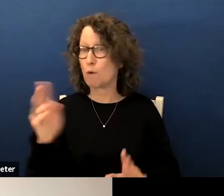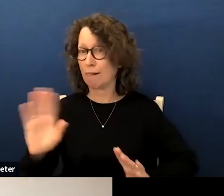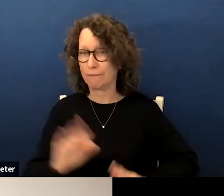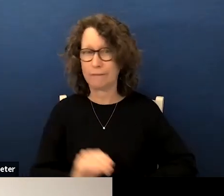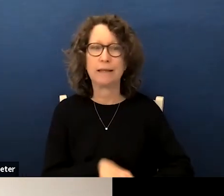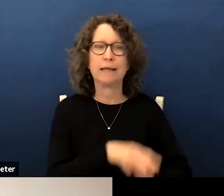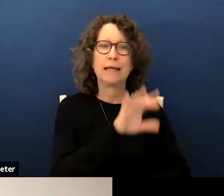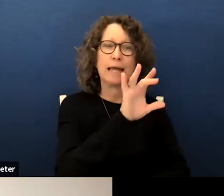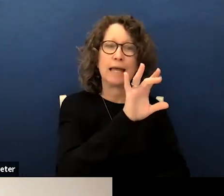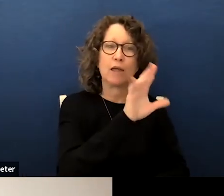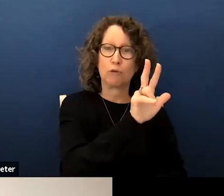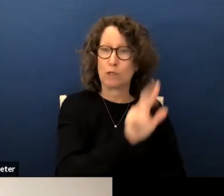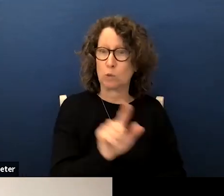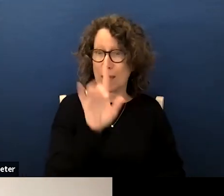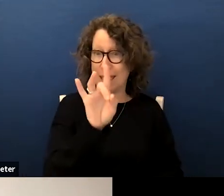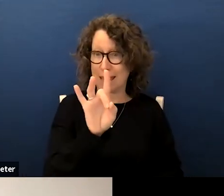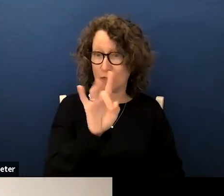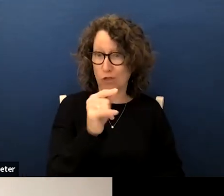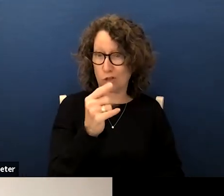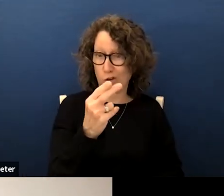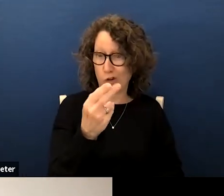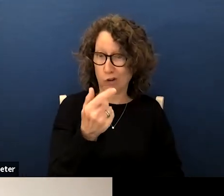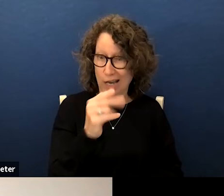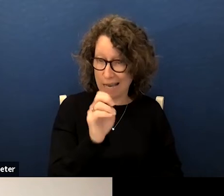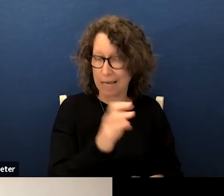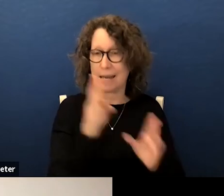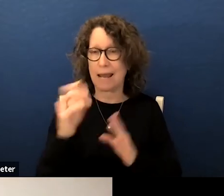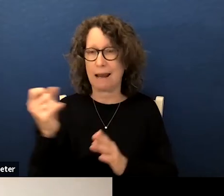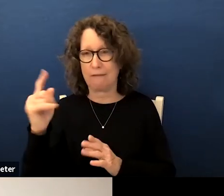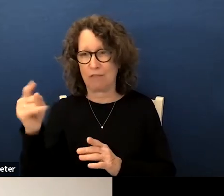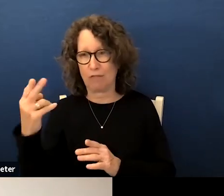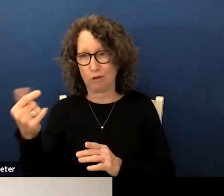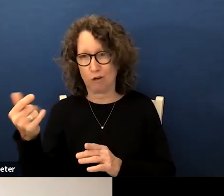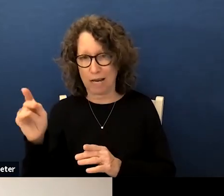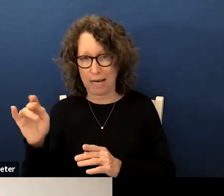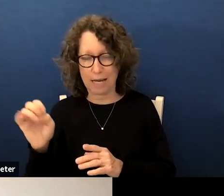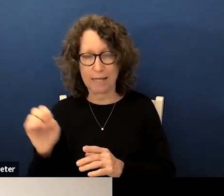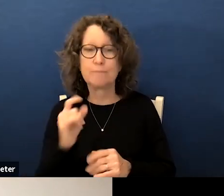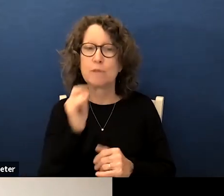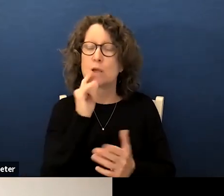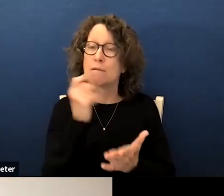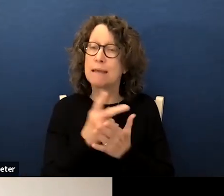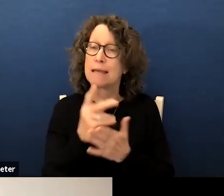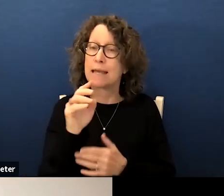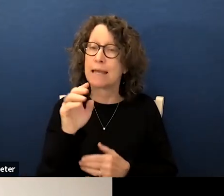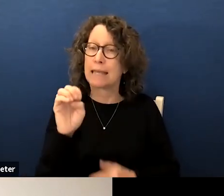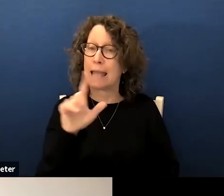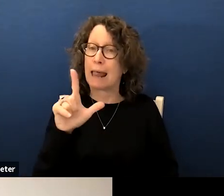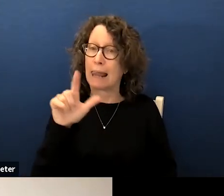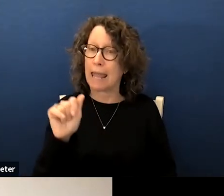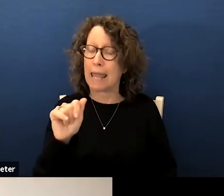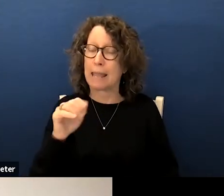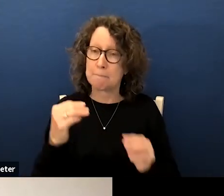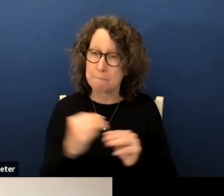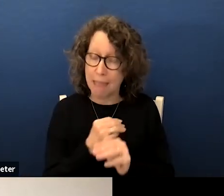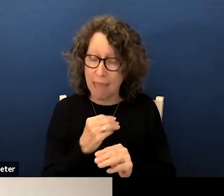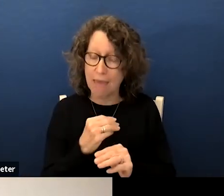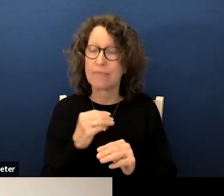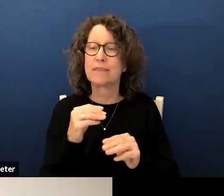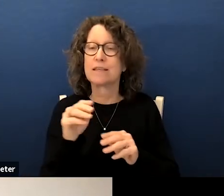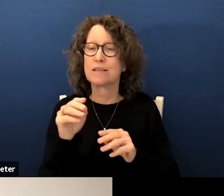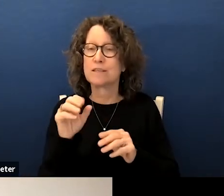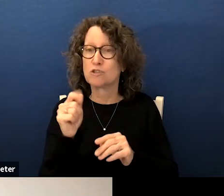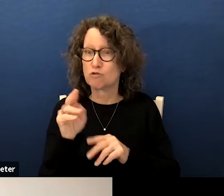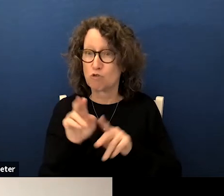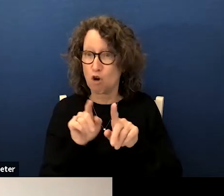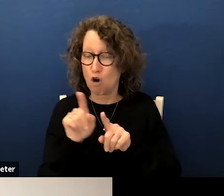and what we're seeing so last spring the board approved the use of the star ela and math assessment in place of the state's